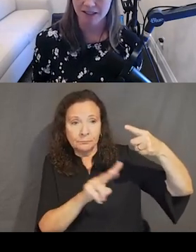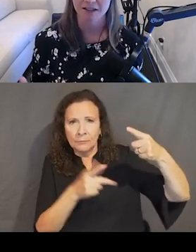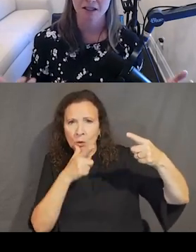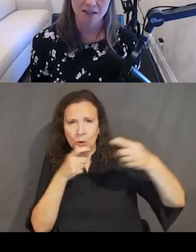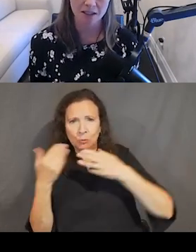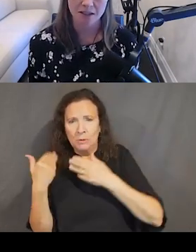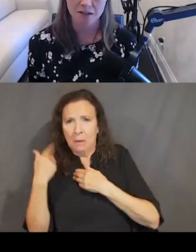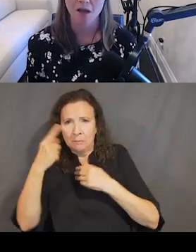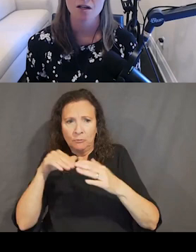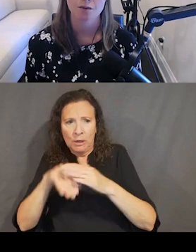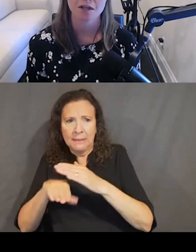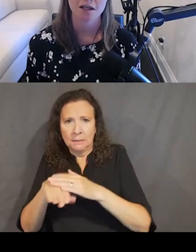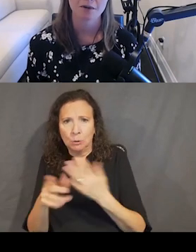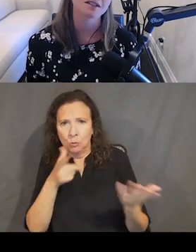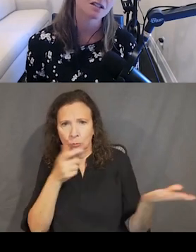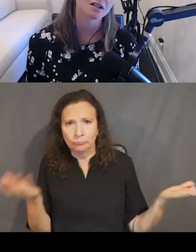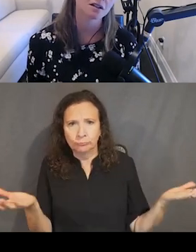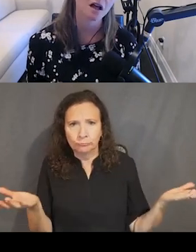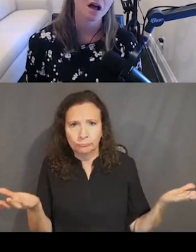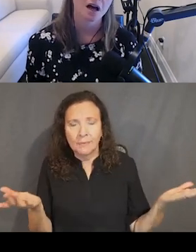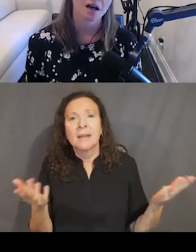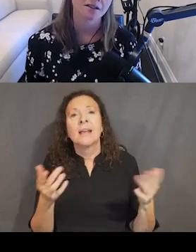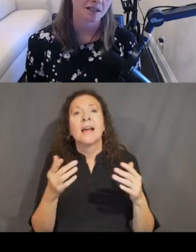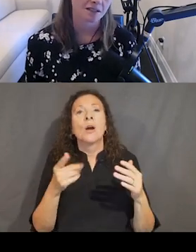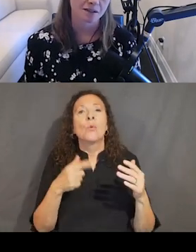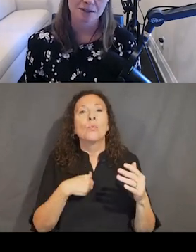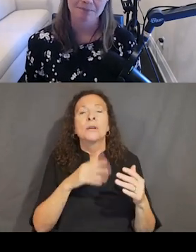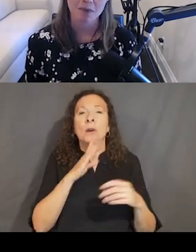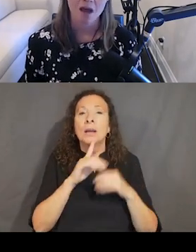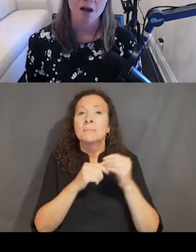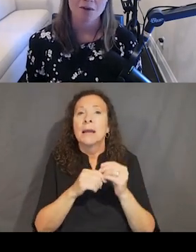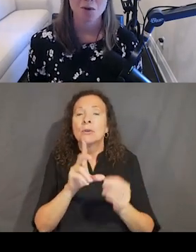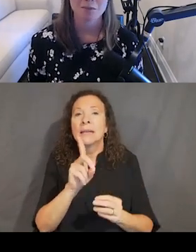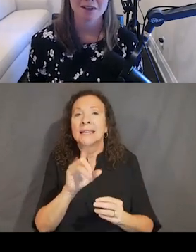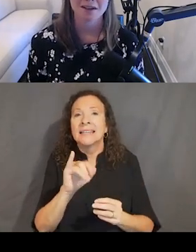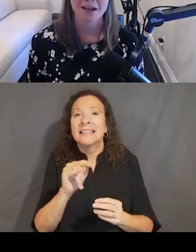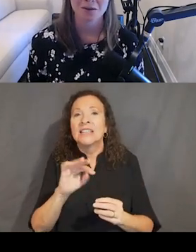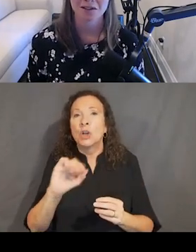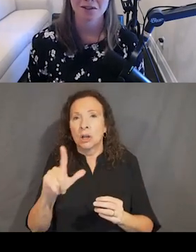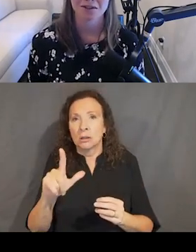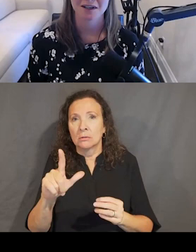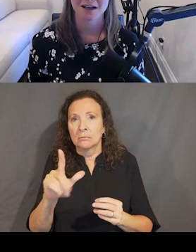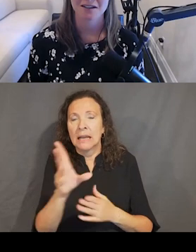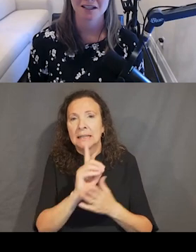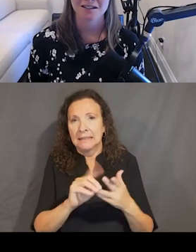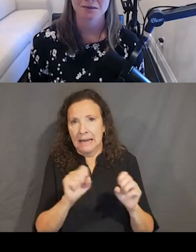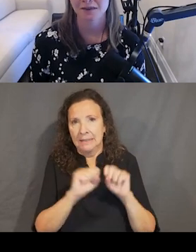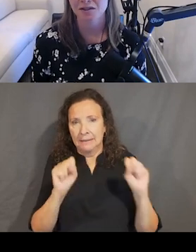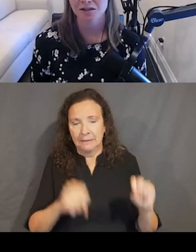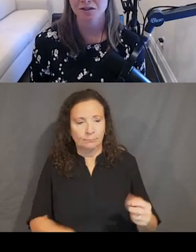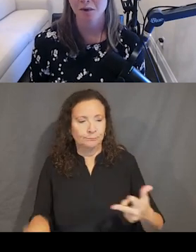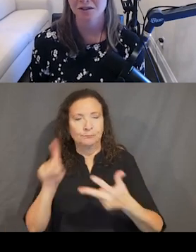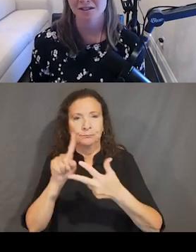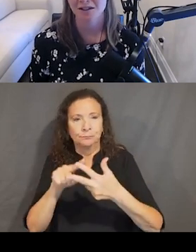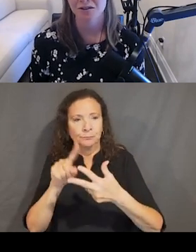specifically in a design system. So we're talking about digital design systems. I'm also hoping that you can learn the design system